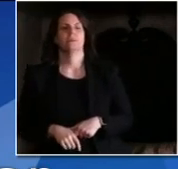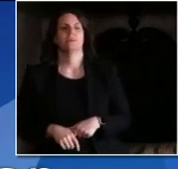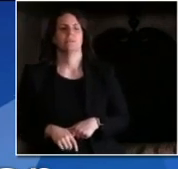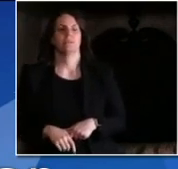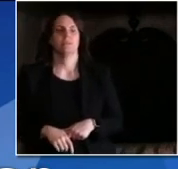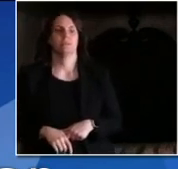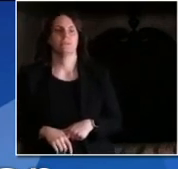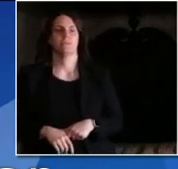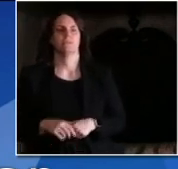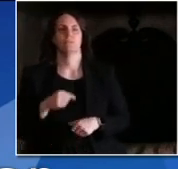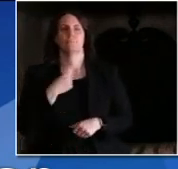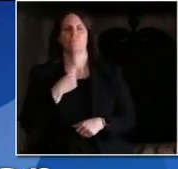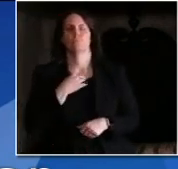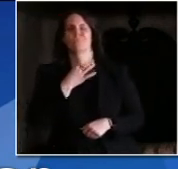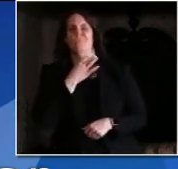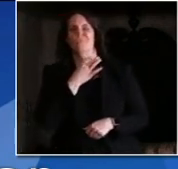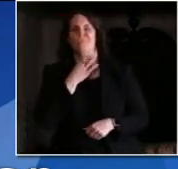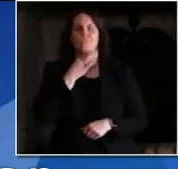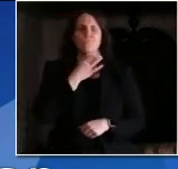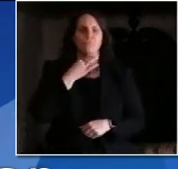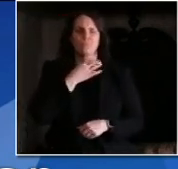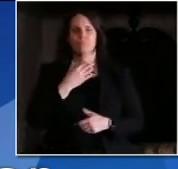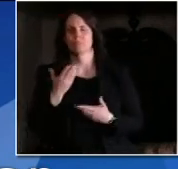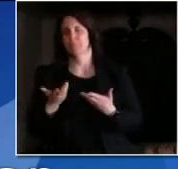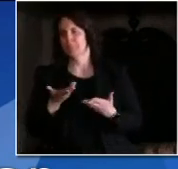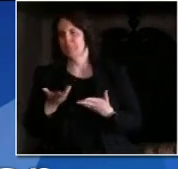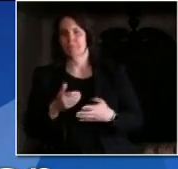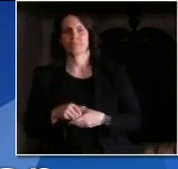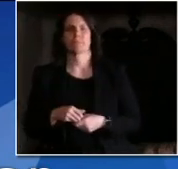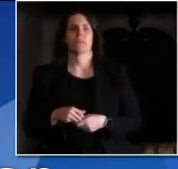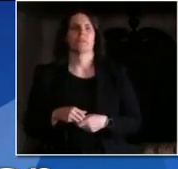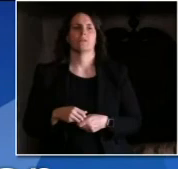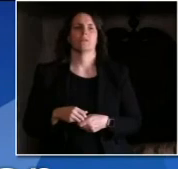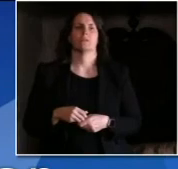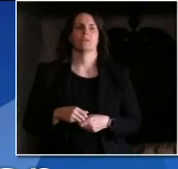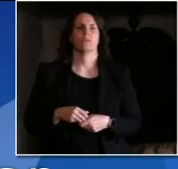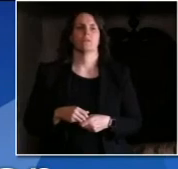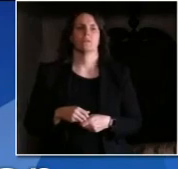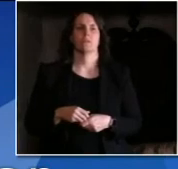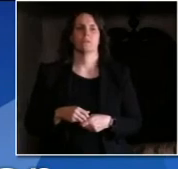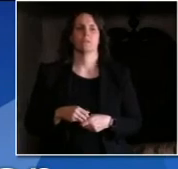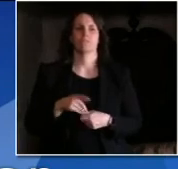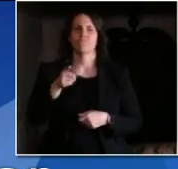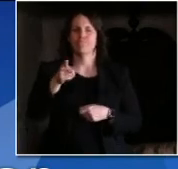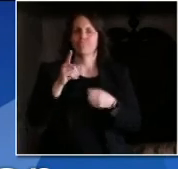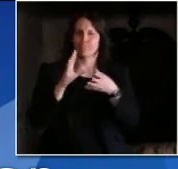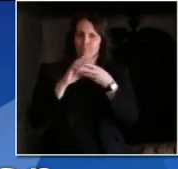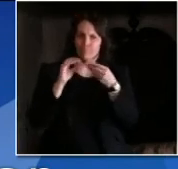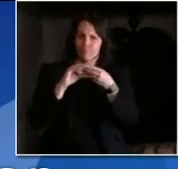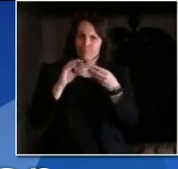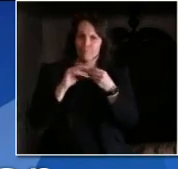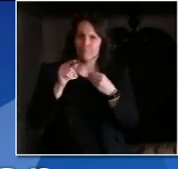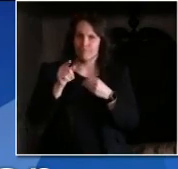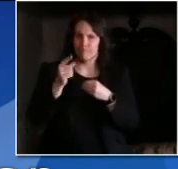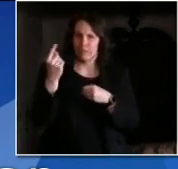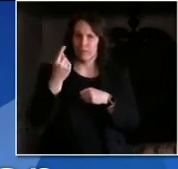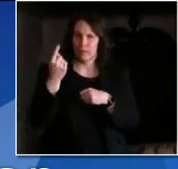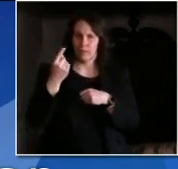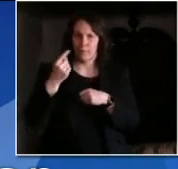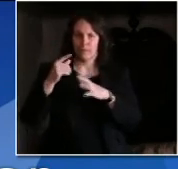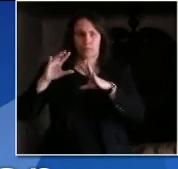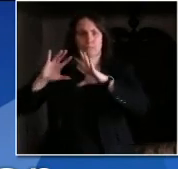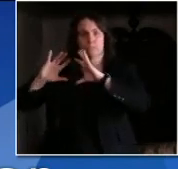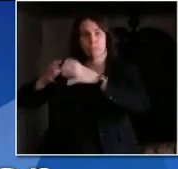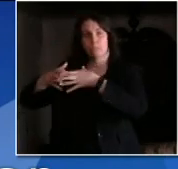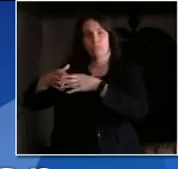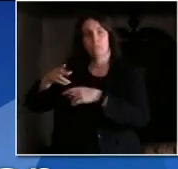were forming a compact, they talked about creating a working group with members of the public health and economic official from each state involved